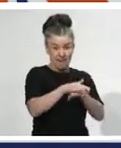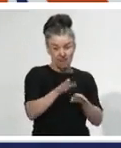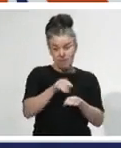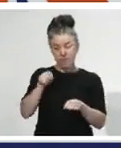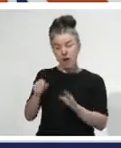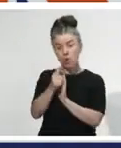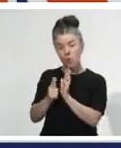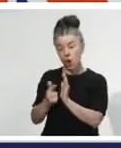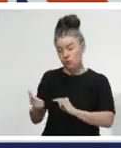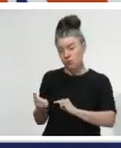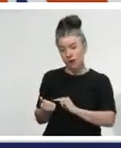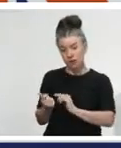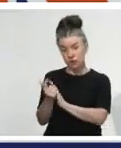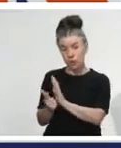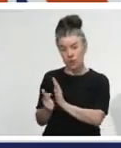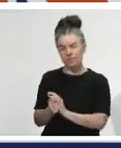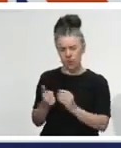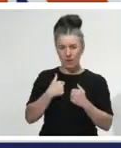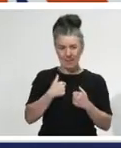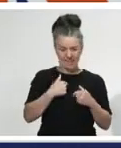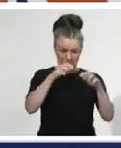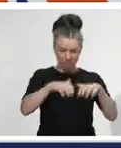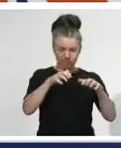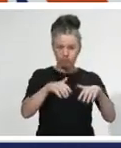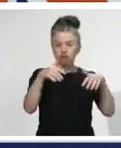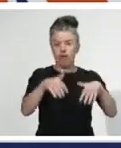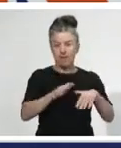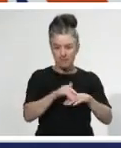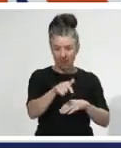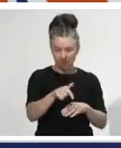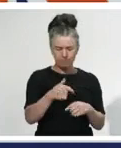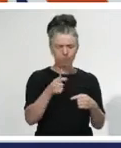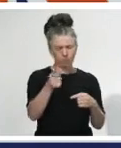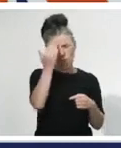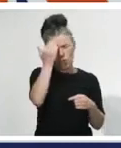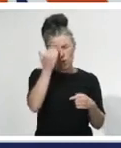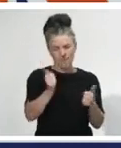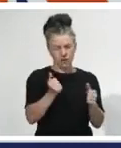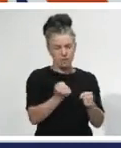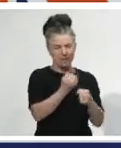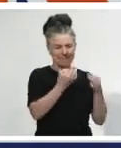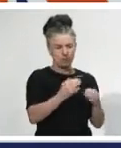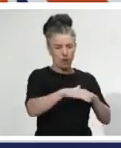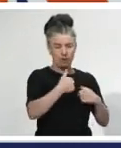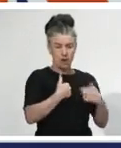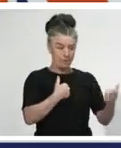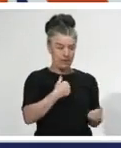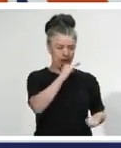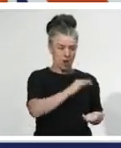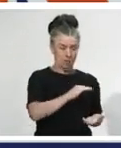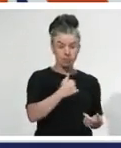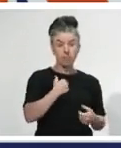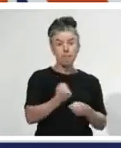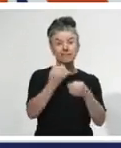So we're drafting that as we speak. You know that we've already made decisions about ourselves. It is certainly not for us to make decisions about